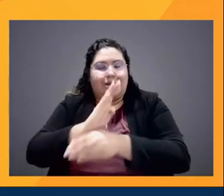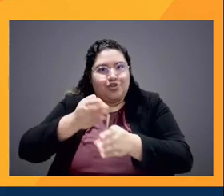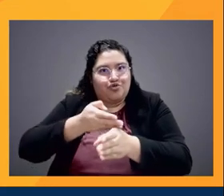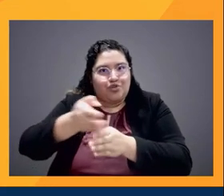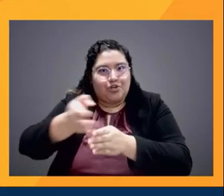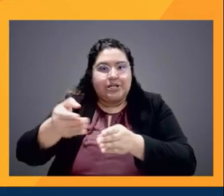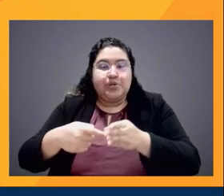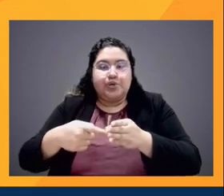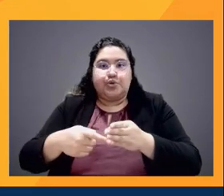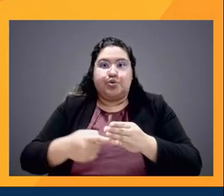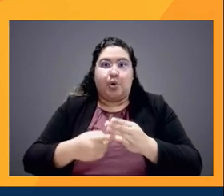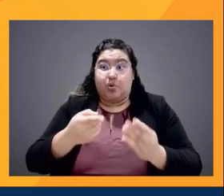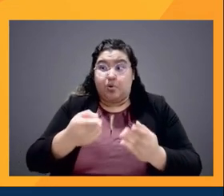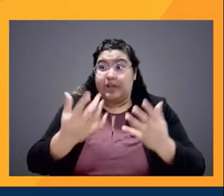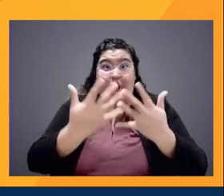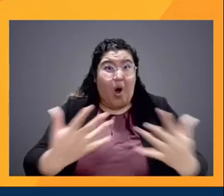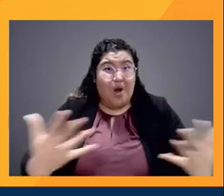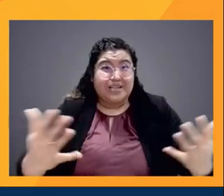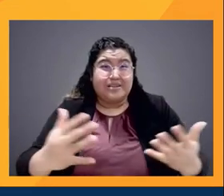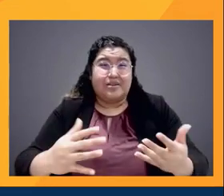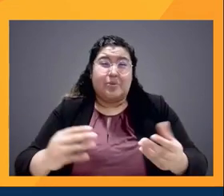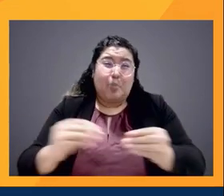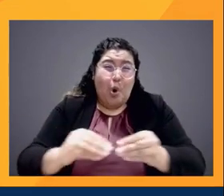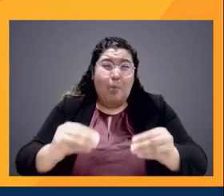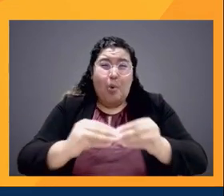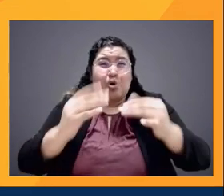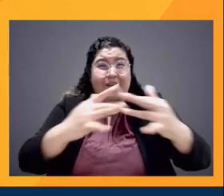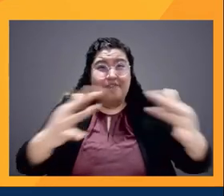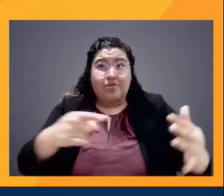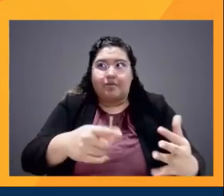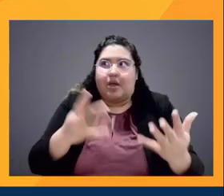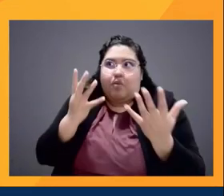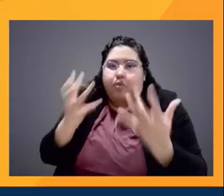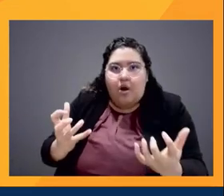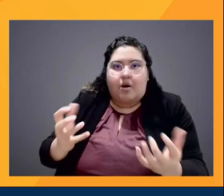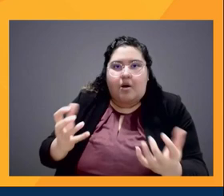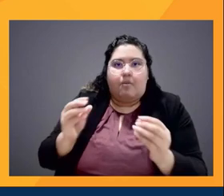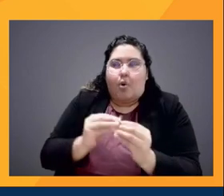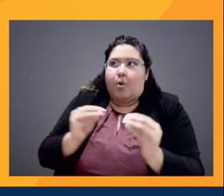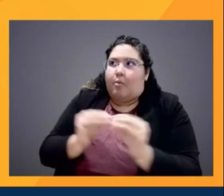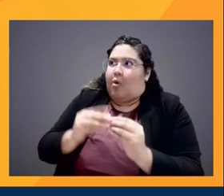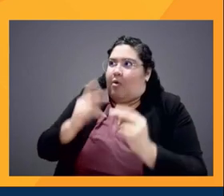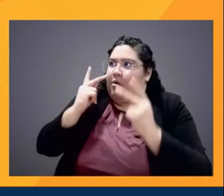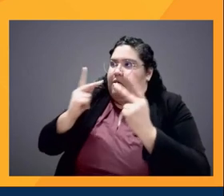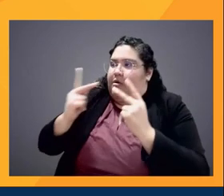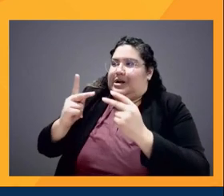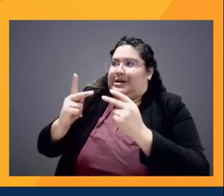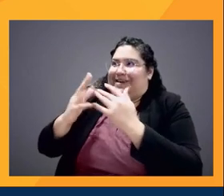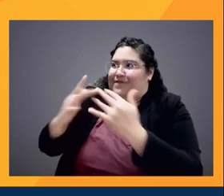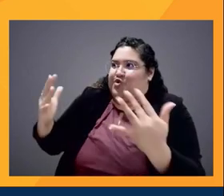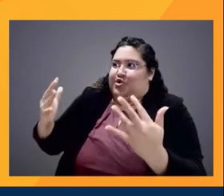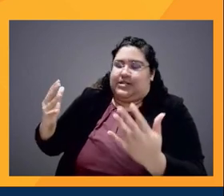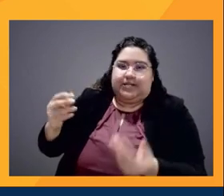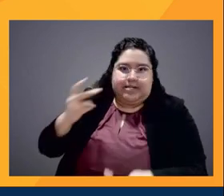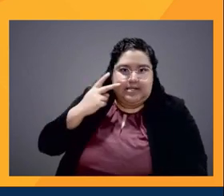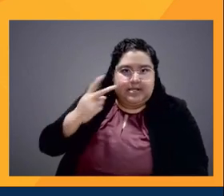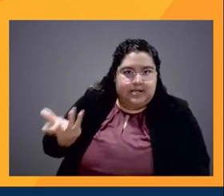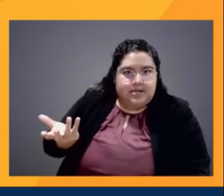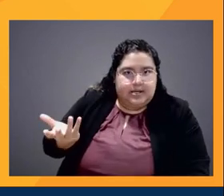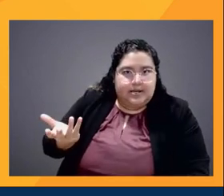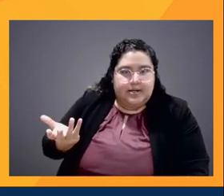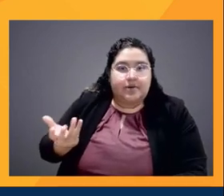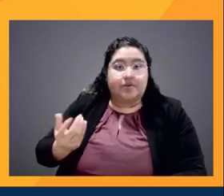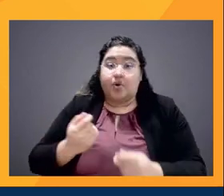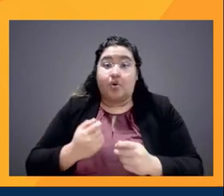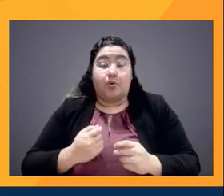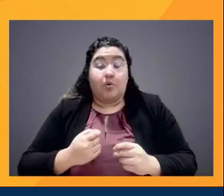audiences are wanting more and more diversity on screen. And what we've seen in every year in